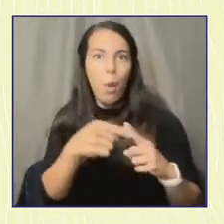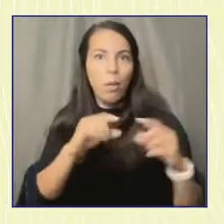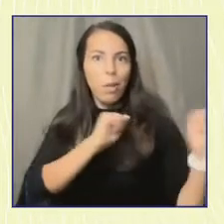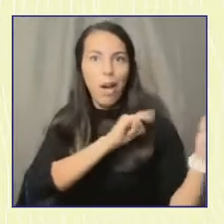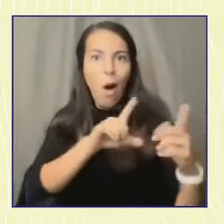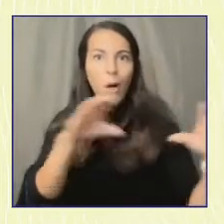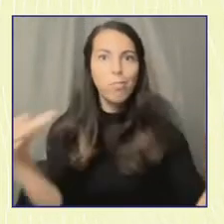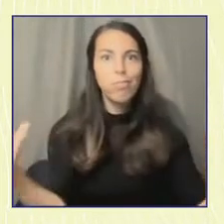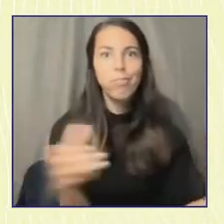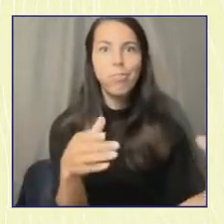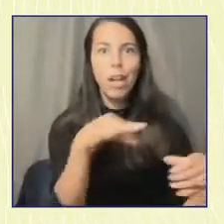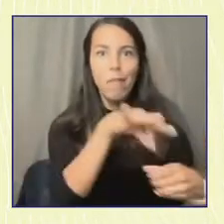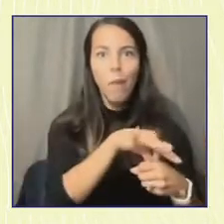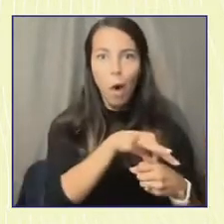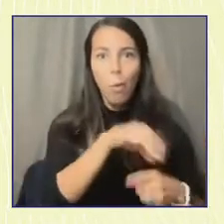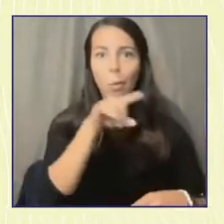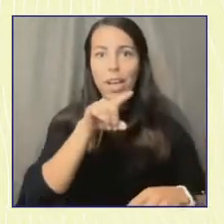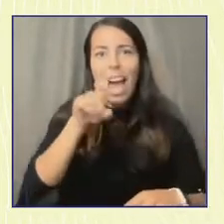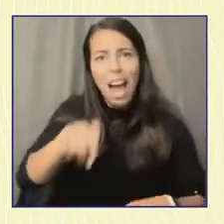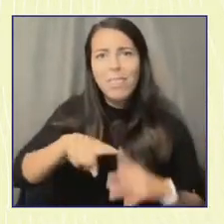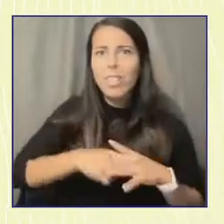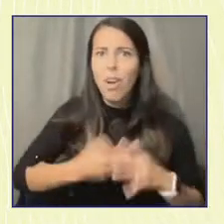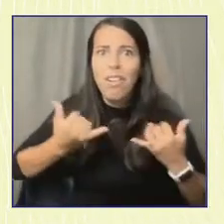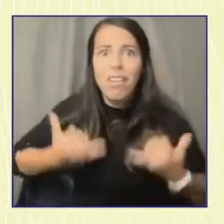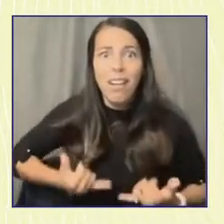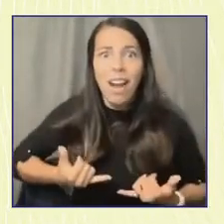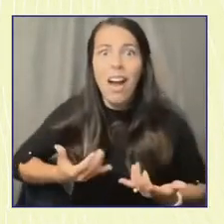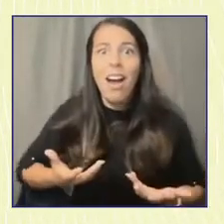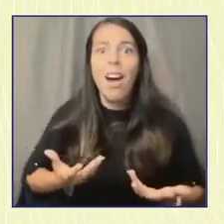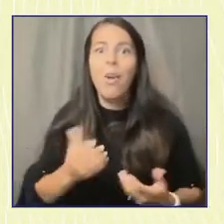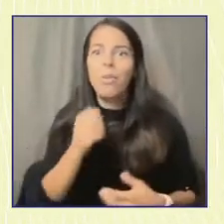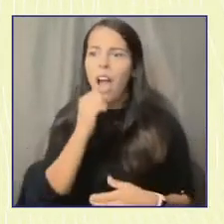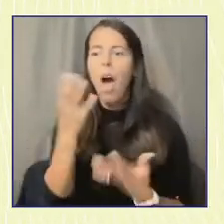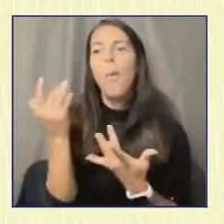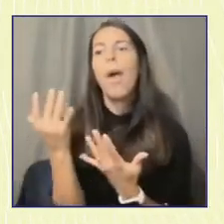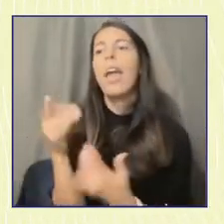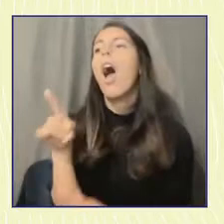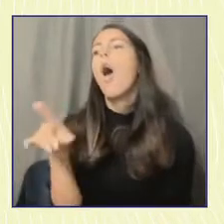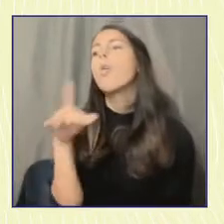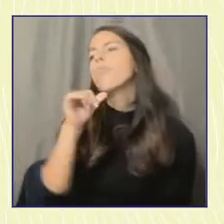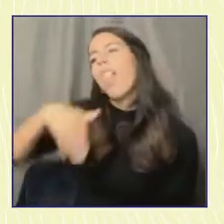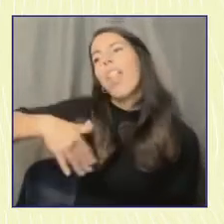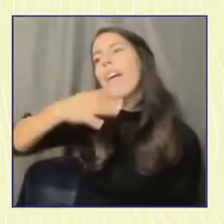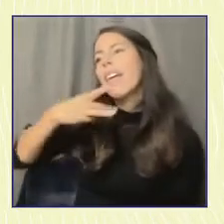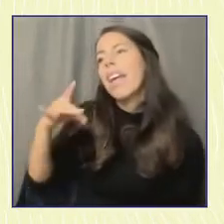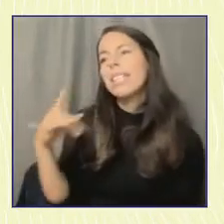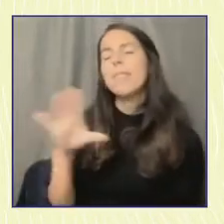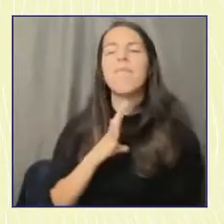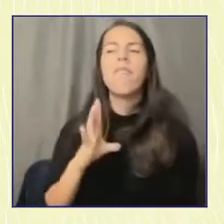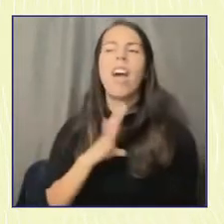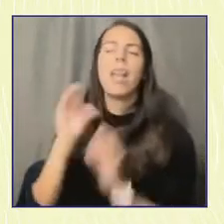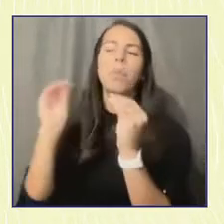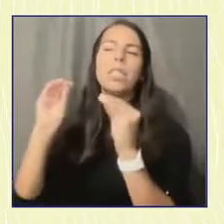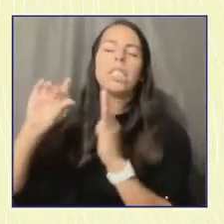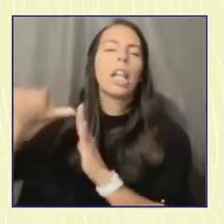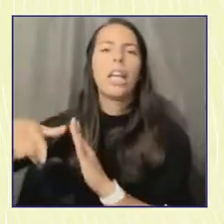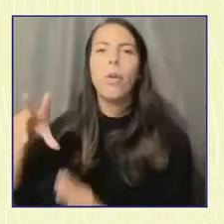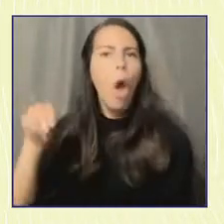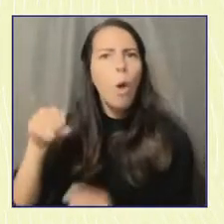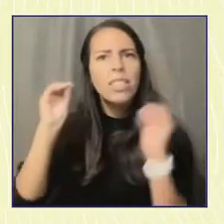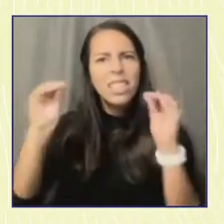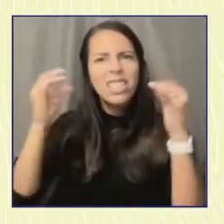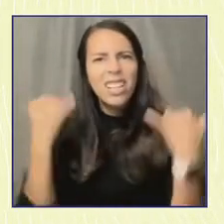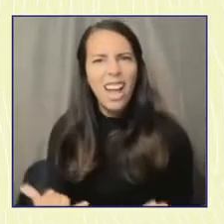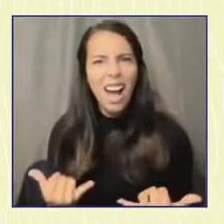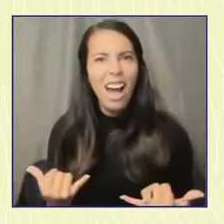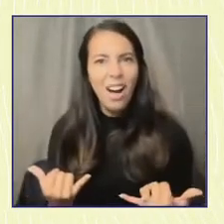early. We cannot wait until folks turn 18 to engage with them around the political process. That means starting in